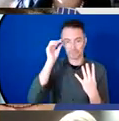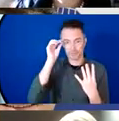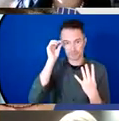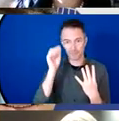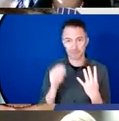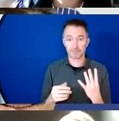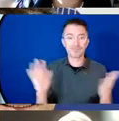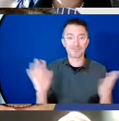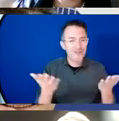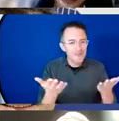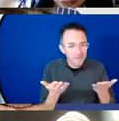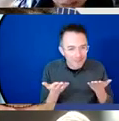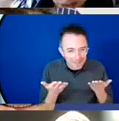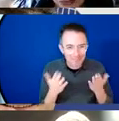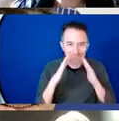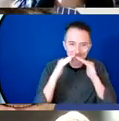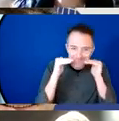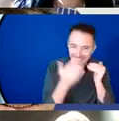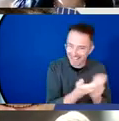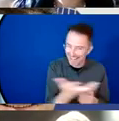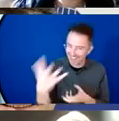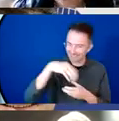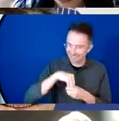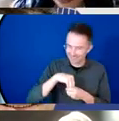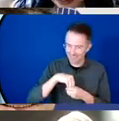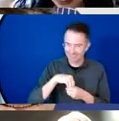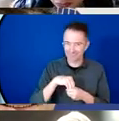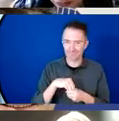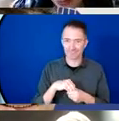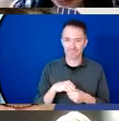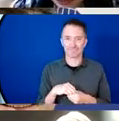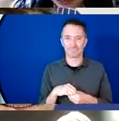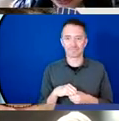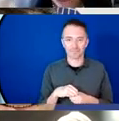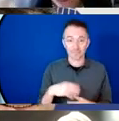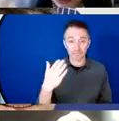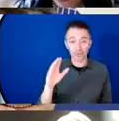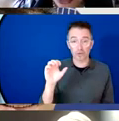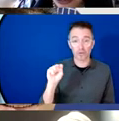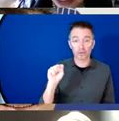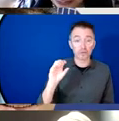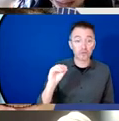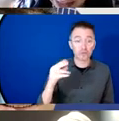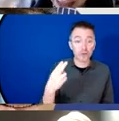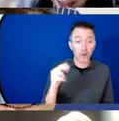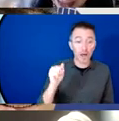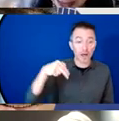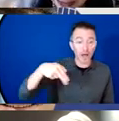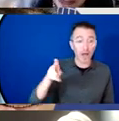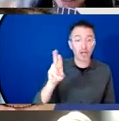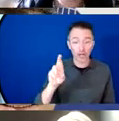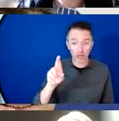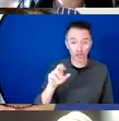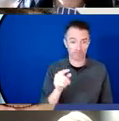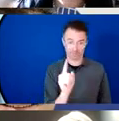worldwide we see how young activists are really moving on issues of climate action and